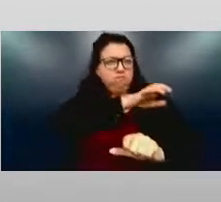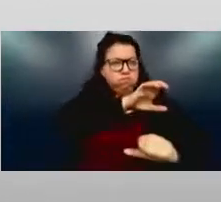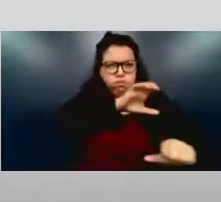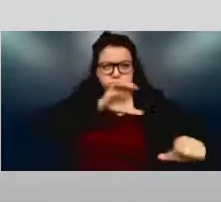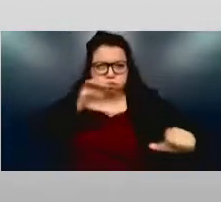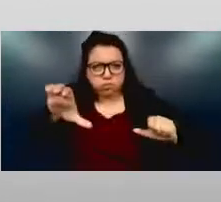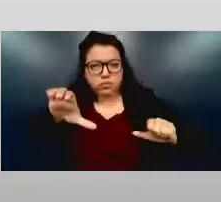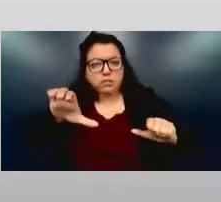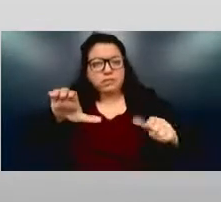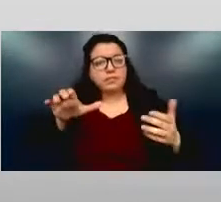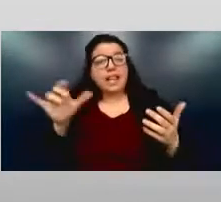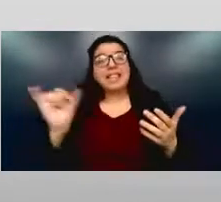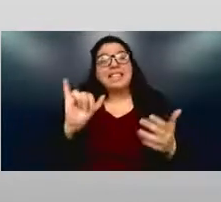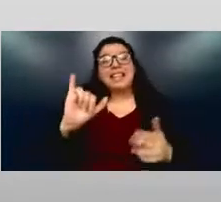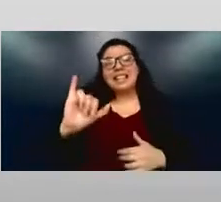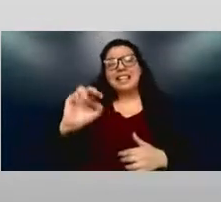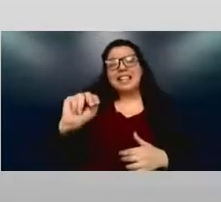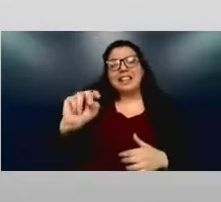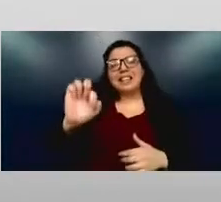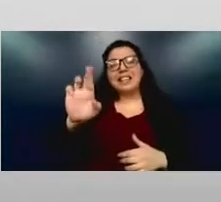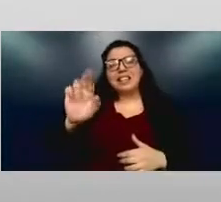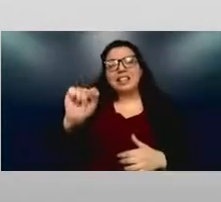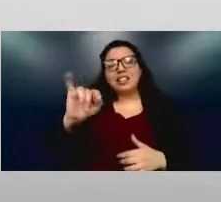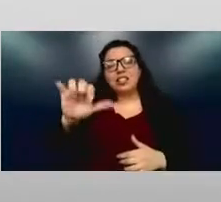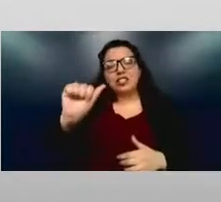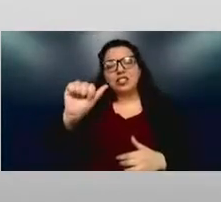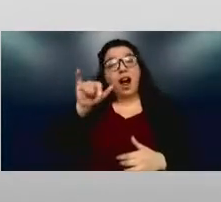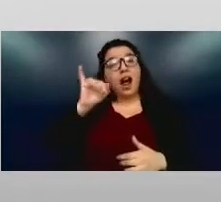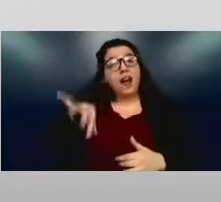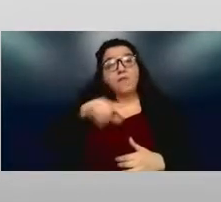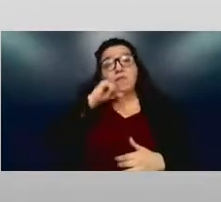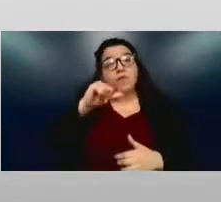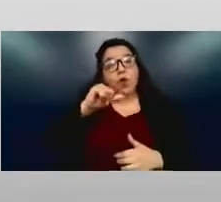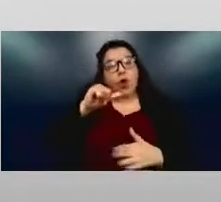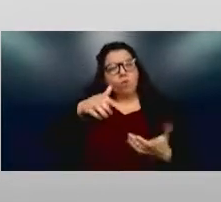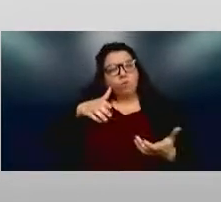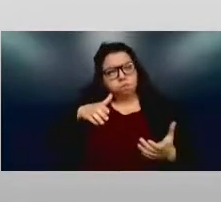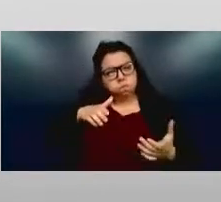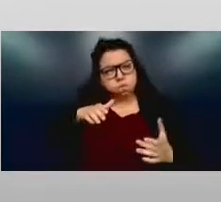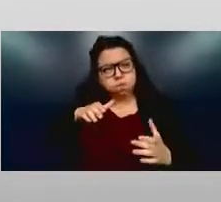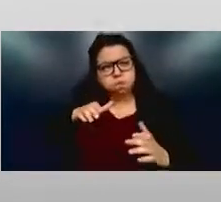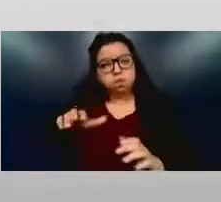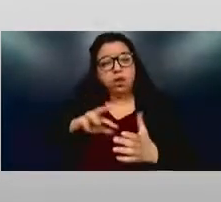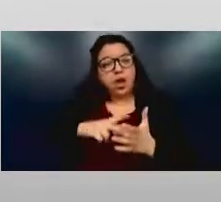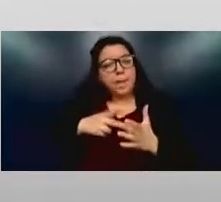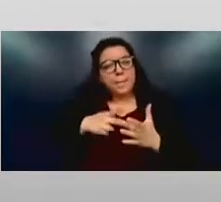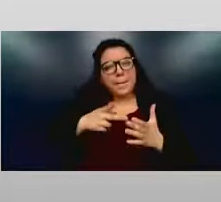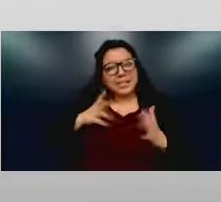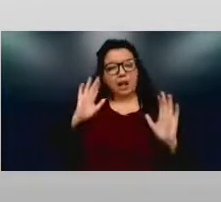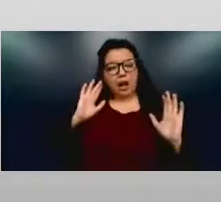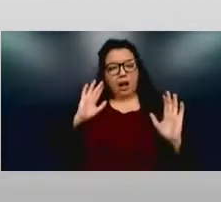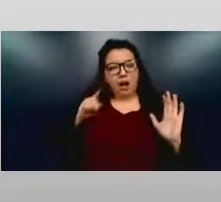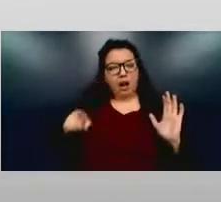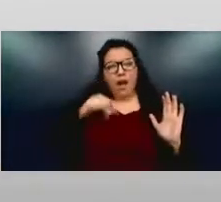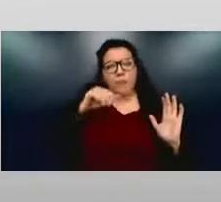like inertia, you know, nothing's going to move until you put some some pretty strong force on it. And we're really just trying to build up that momentum so that